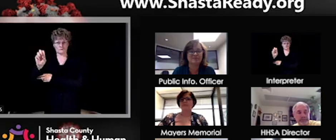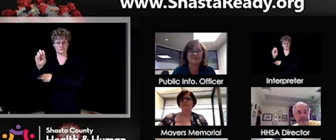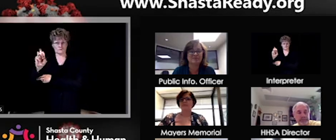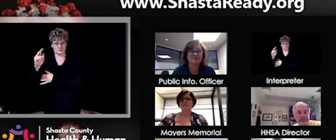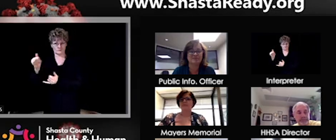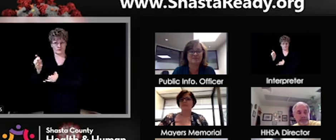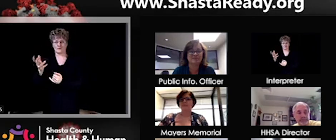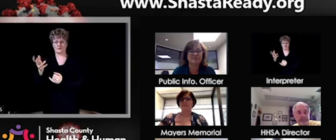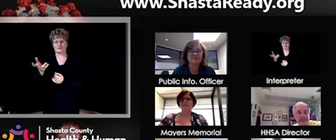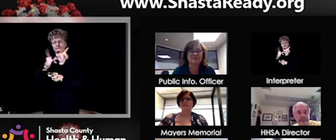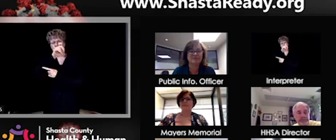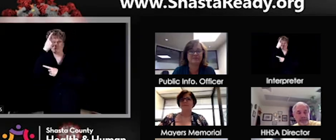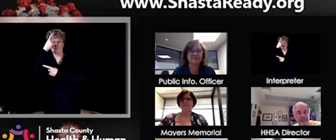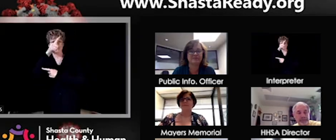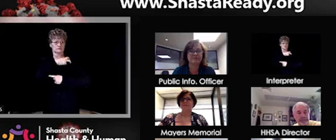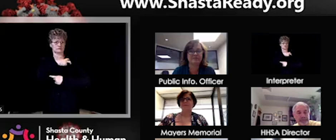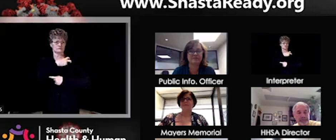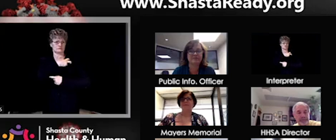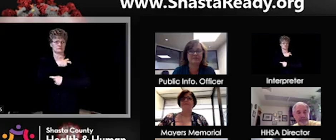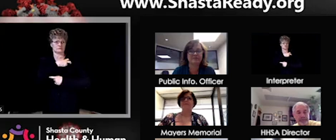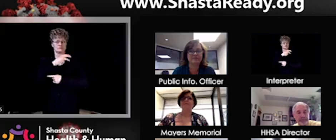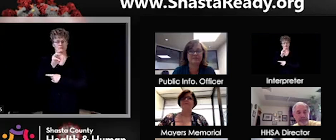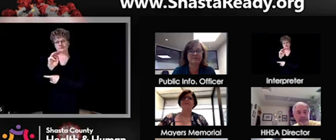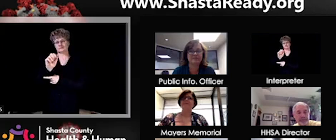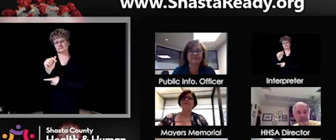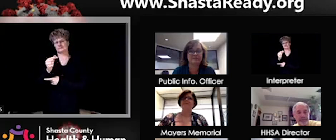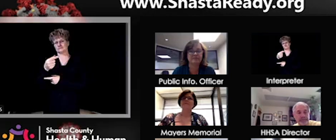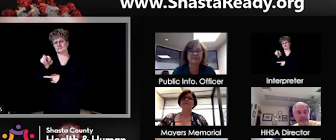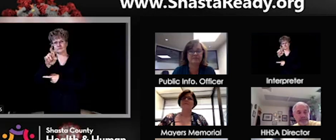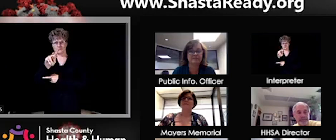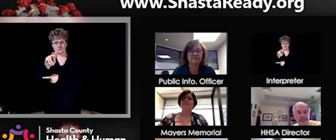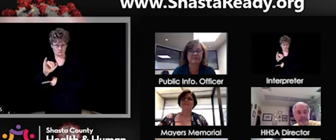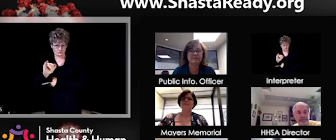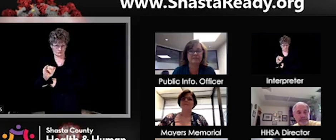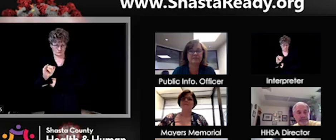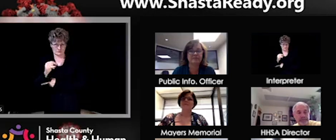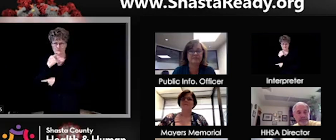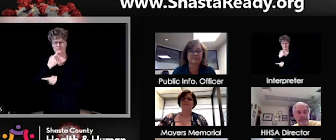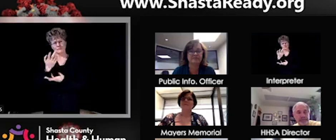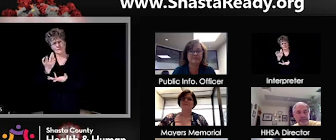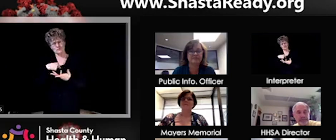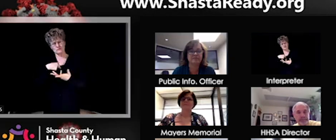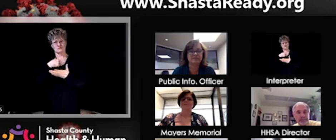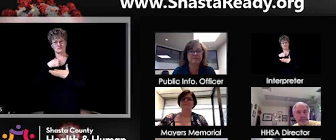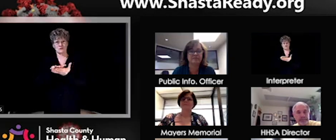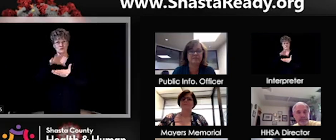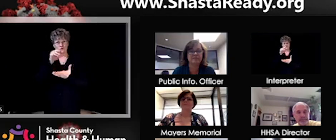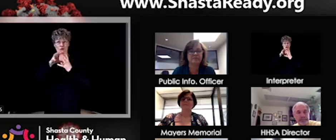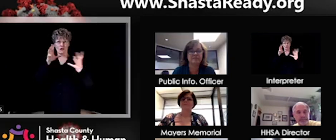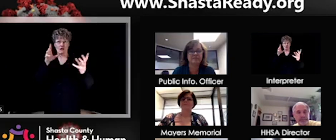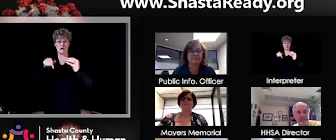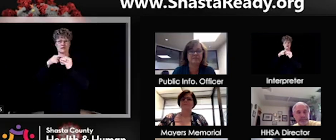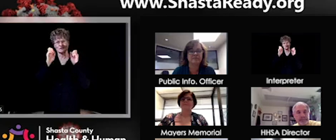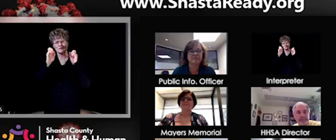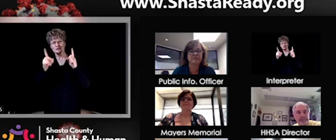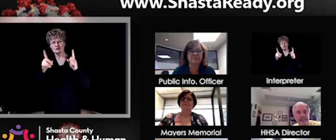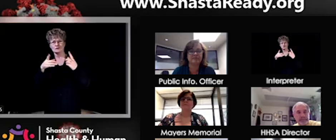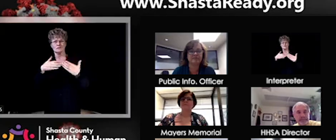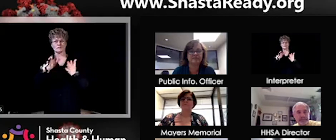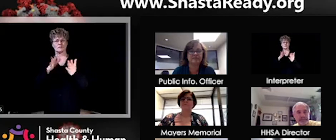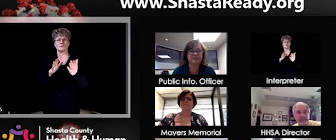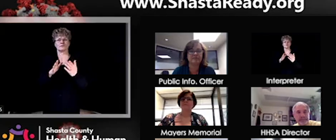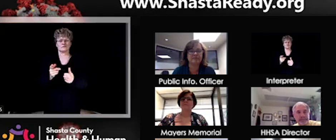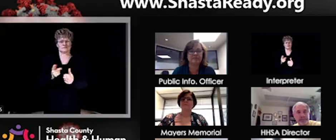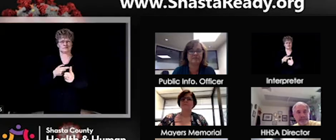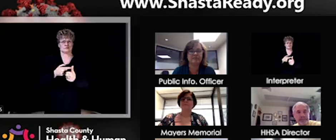hear a lot about educational approach. Taking the educational approach and obviously after what happened with the rodeo, do you have a